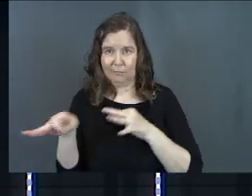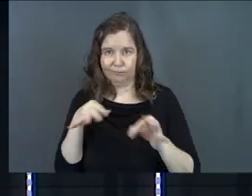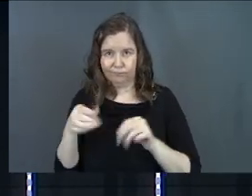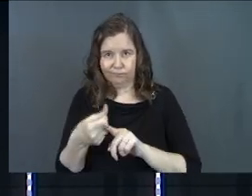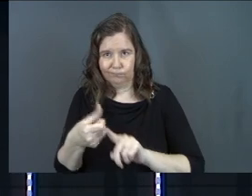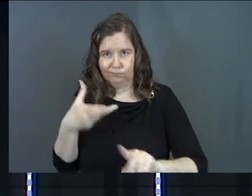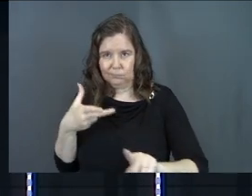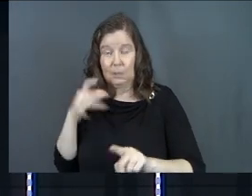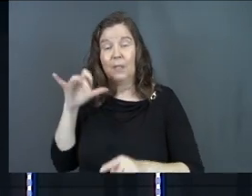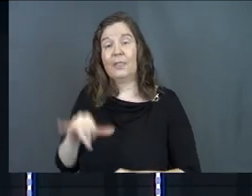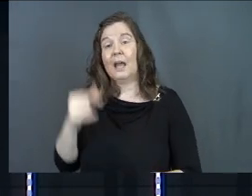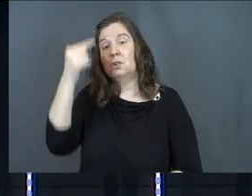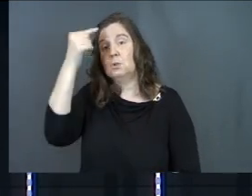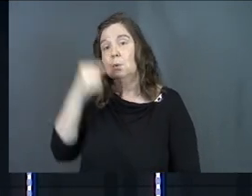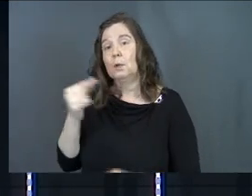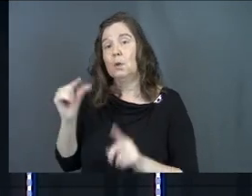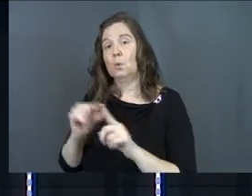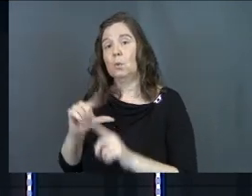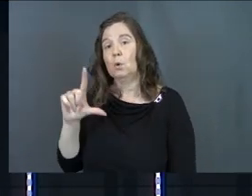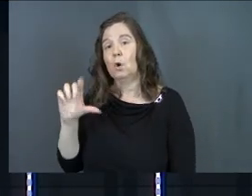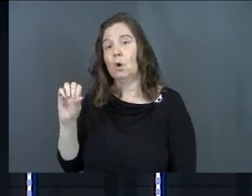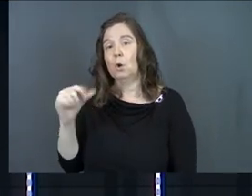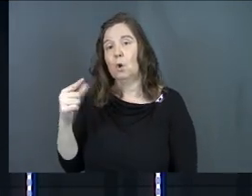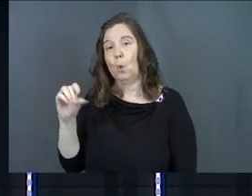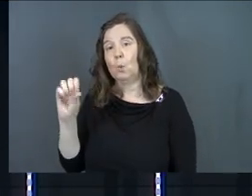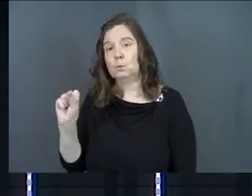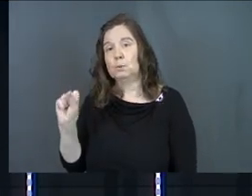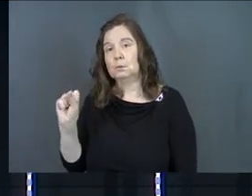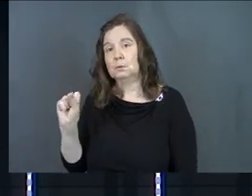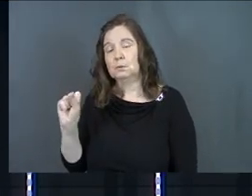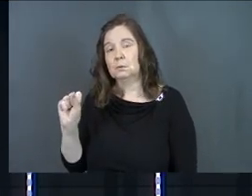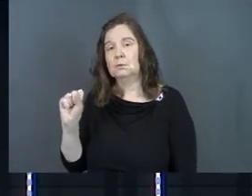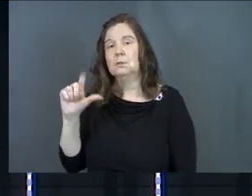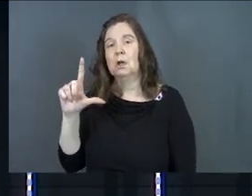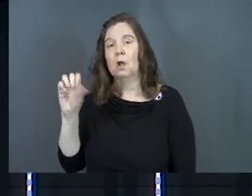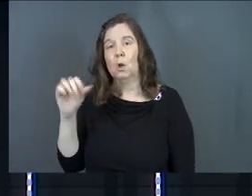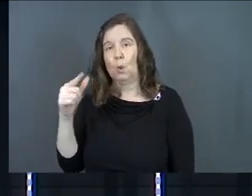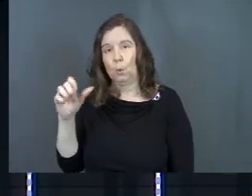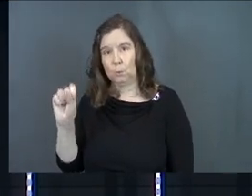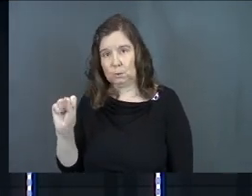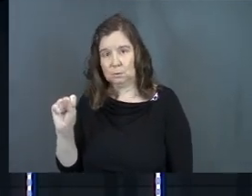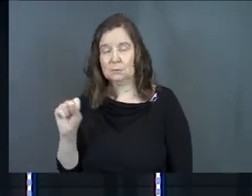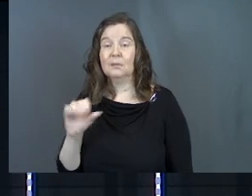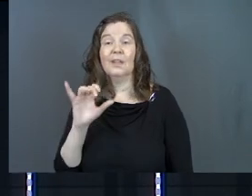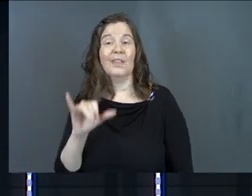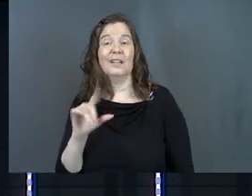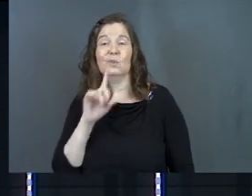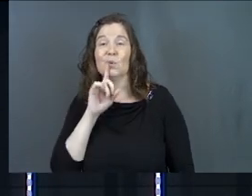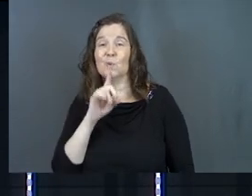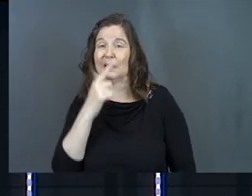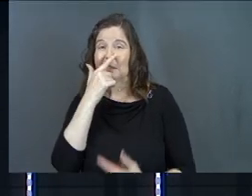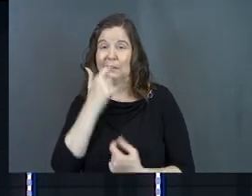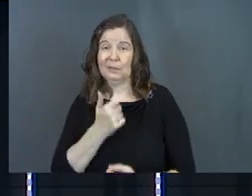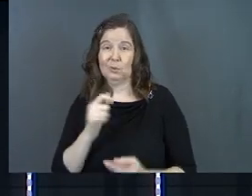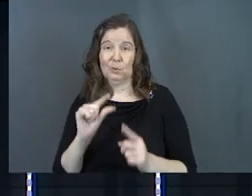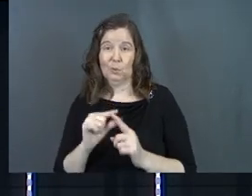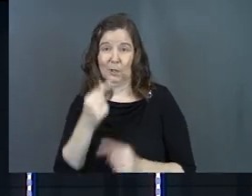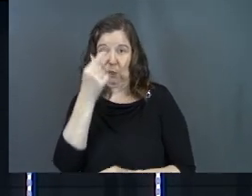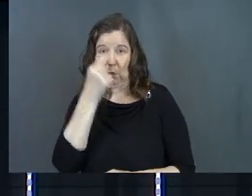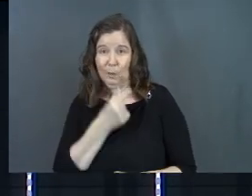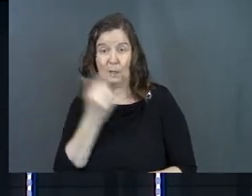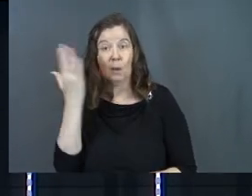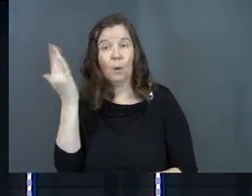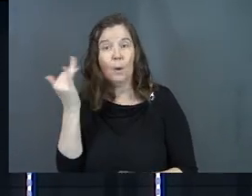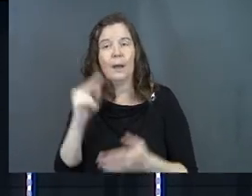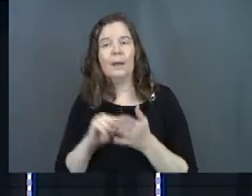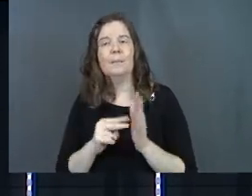describe this. That is the Greek word logos. Say logos. Logos. Logos is this really interesting word in the Greek